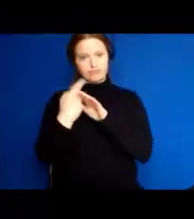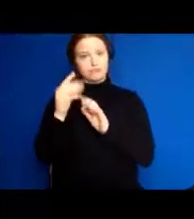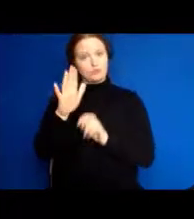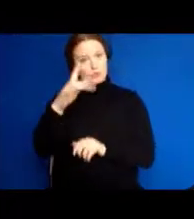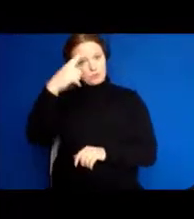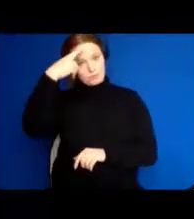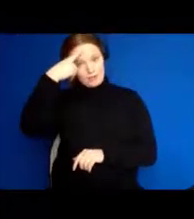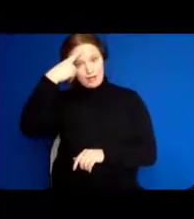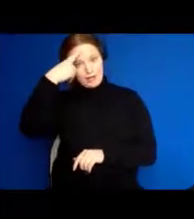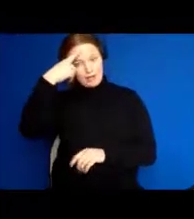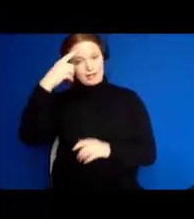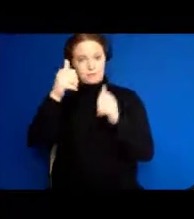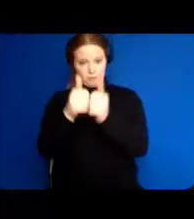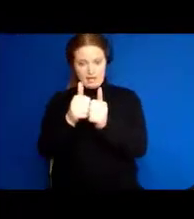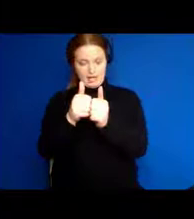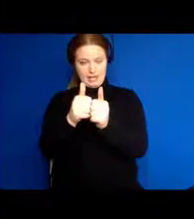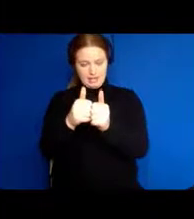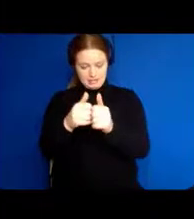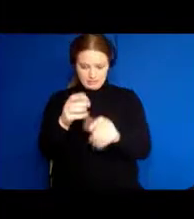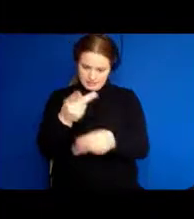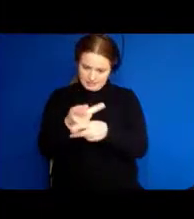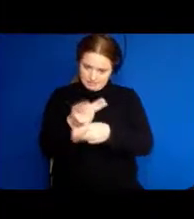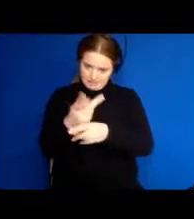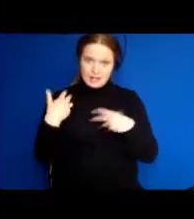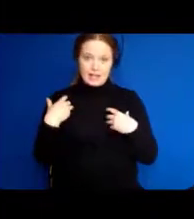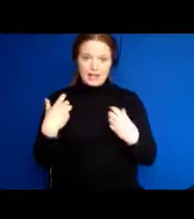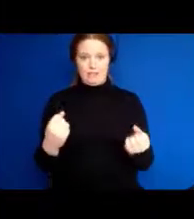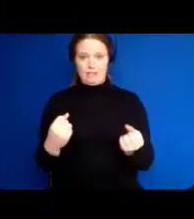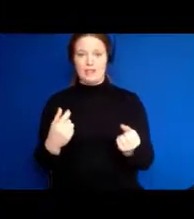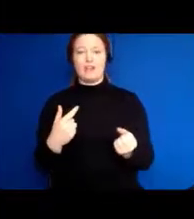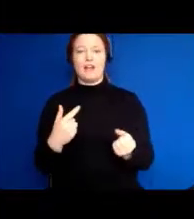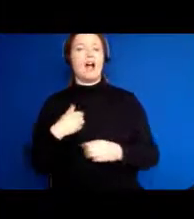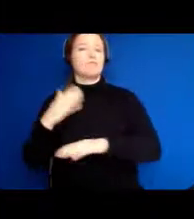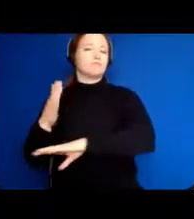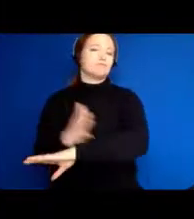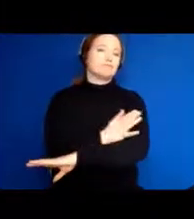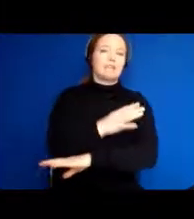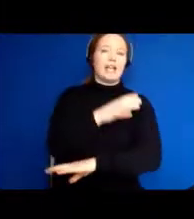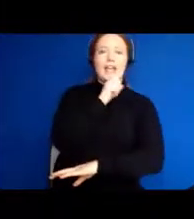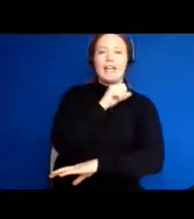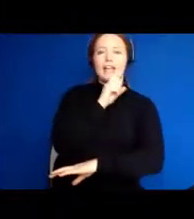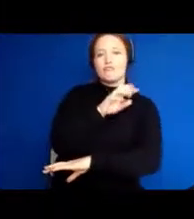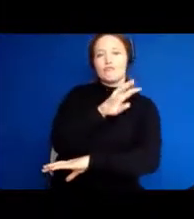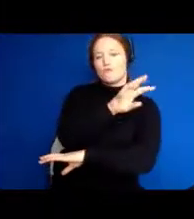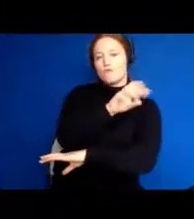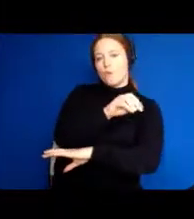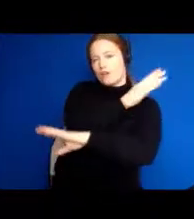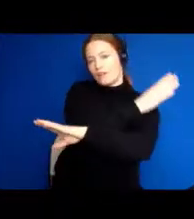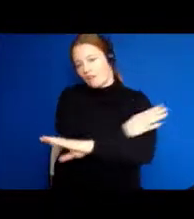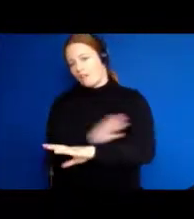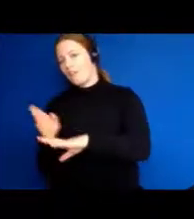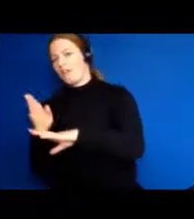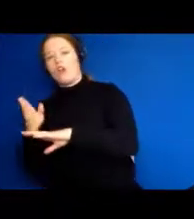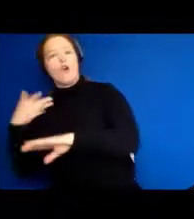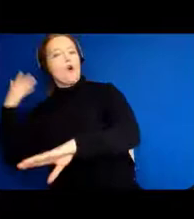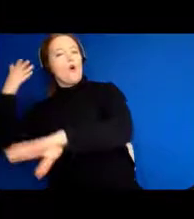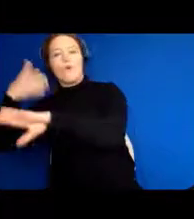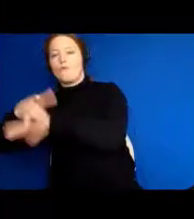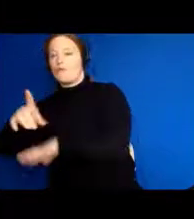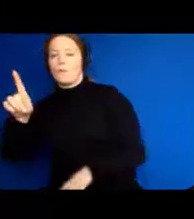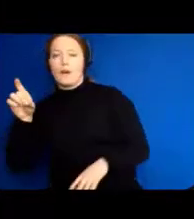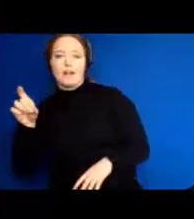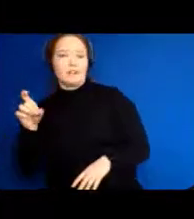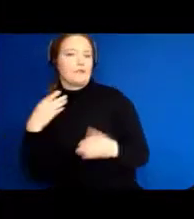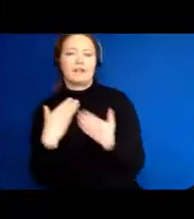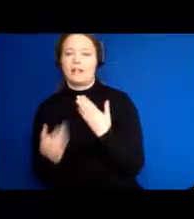from 40 to 120. I don't really see that this would not be relevant